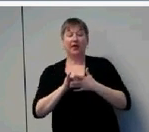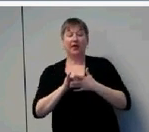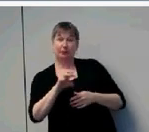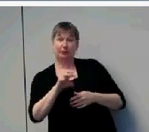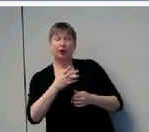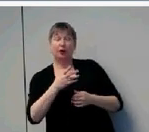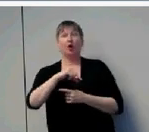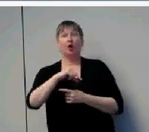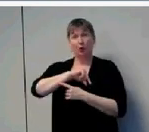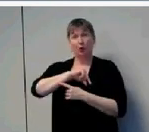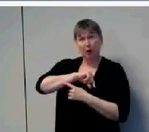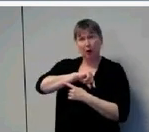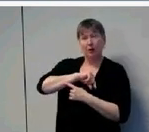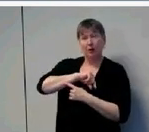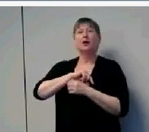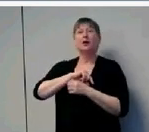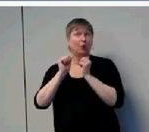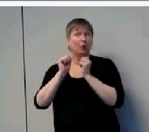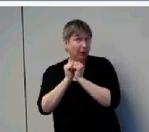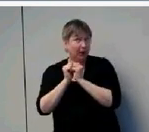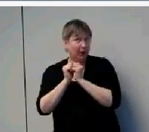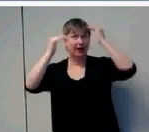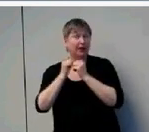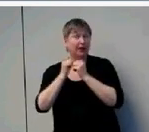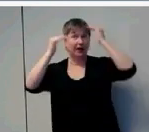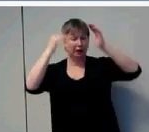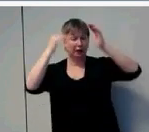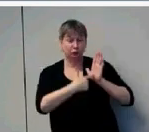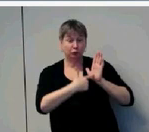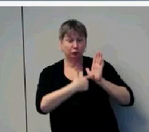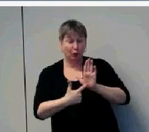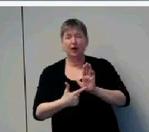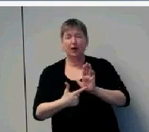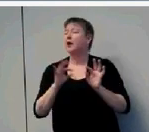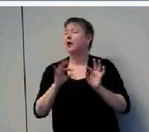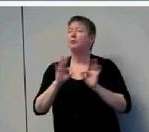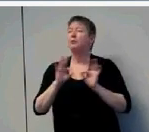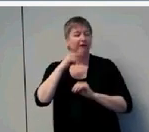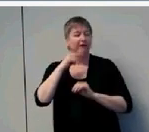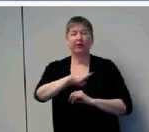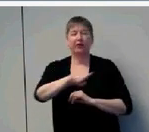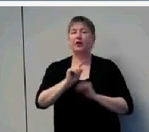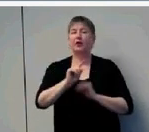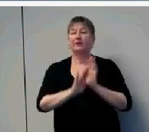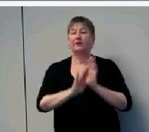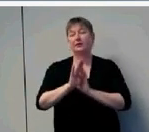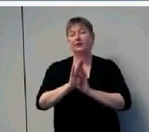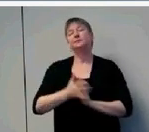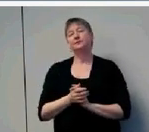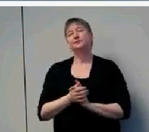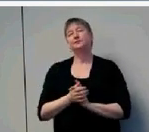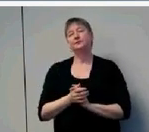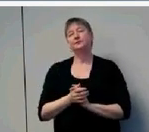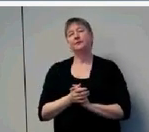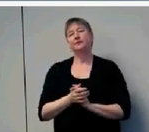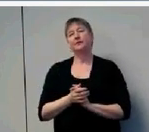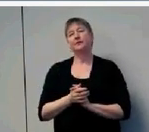both of those matter for children's language development. And in some cases of children you're thinking of, it may be